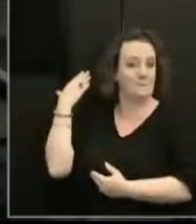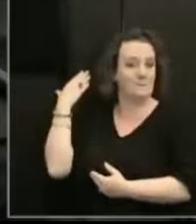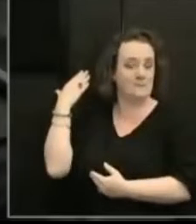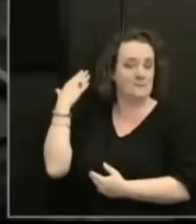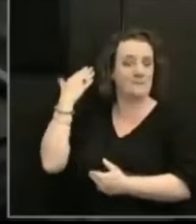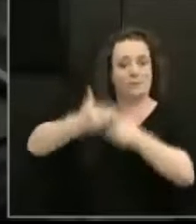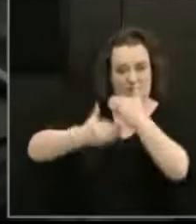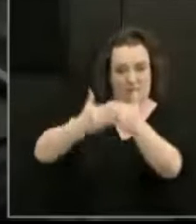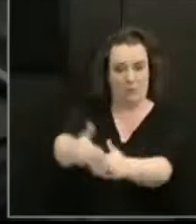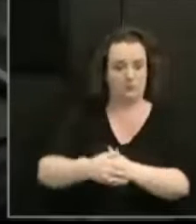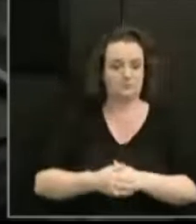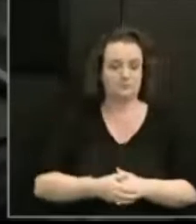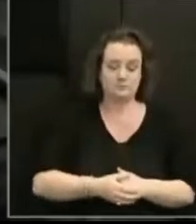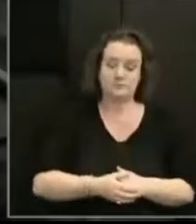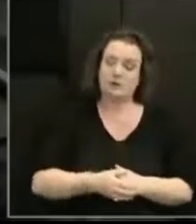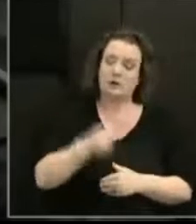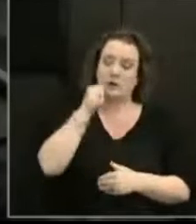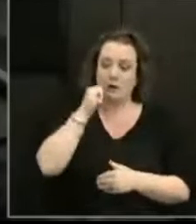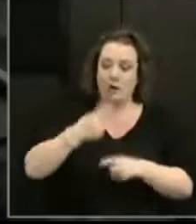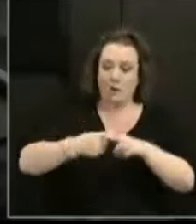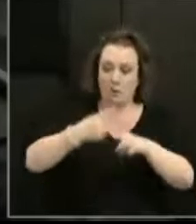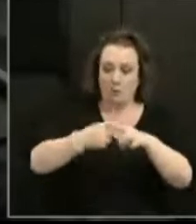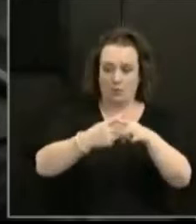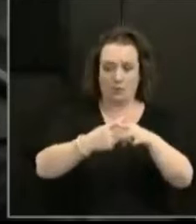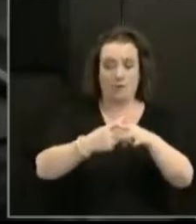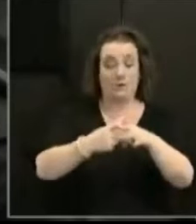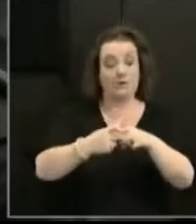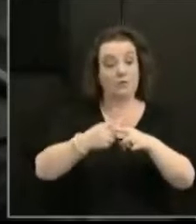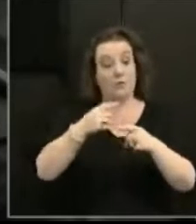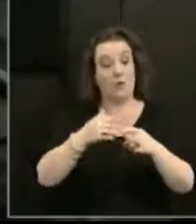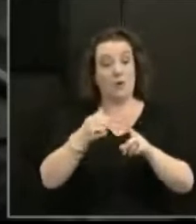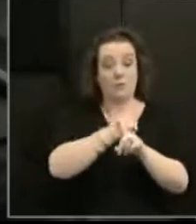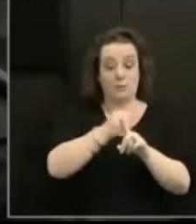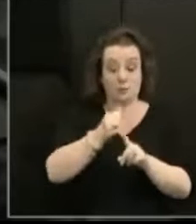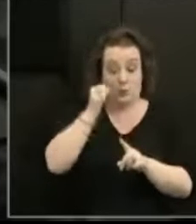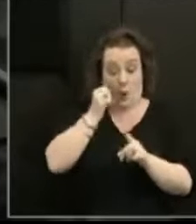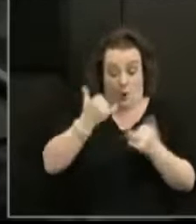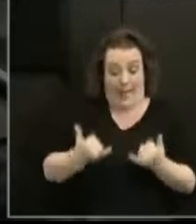And I know you will act with urgency when existing abuse is brought to your attention.